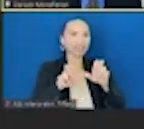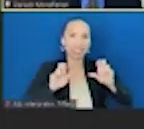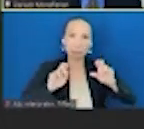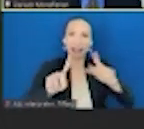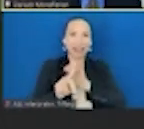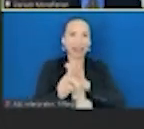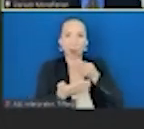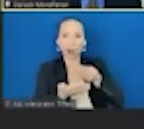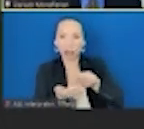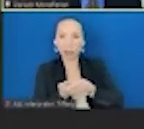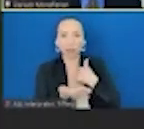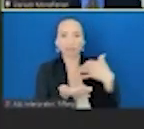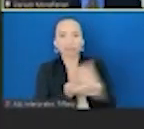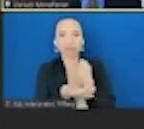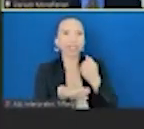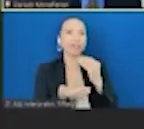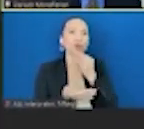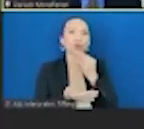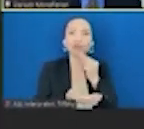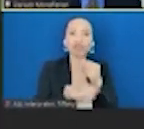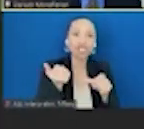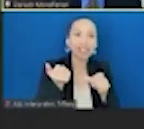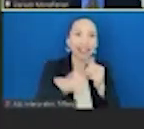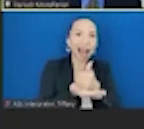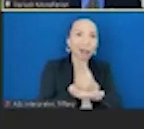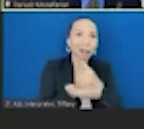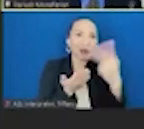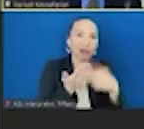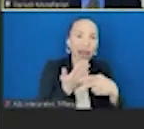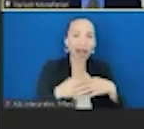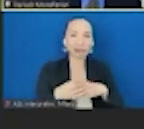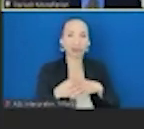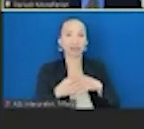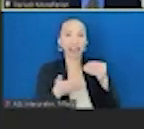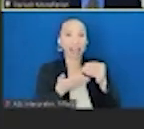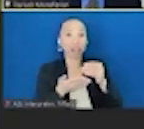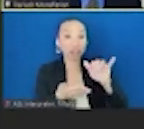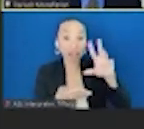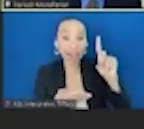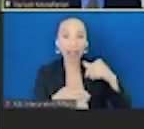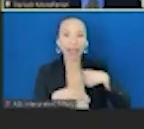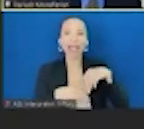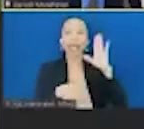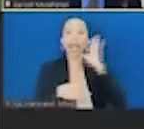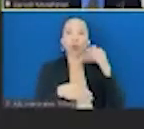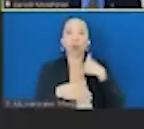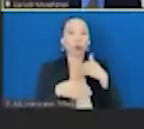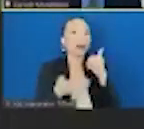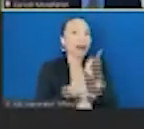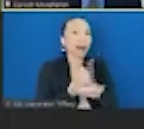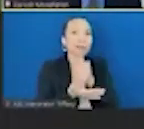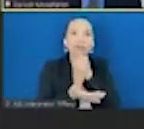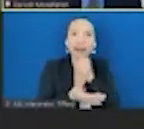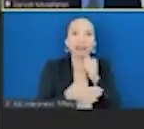assistance programs and our USAID programs. It'll reduce health care spending. It'll catalyze and unlock private business growth. It'll advance